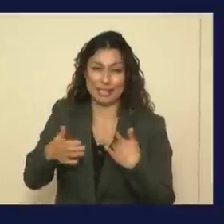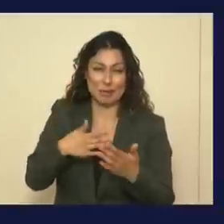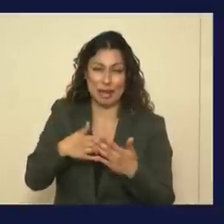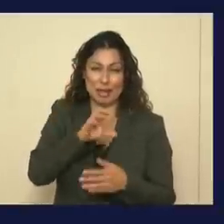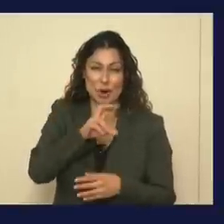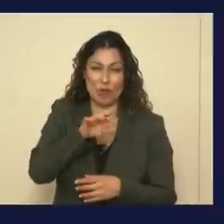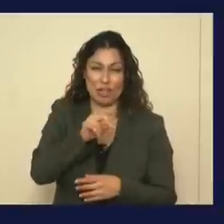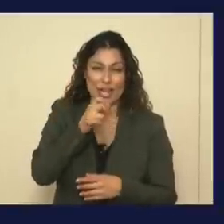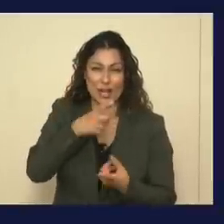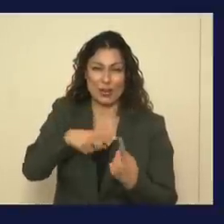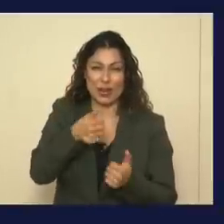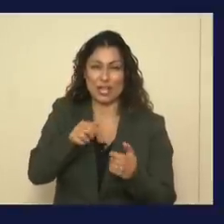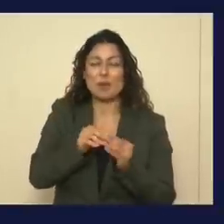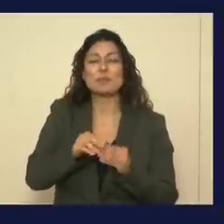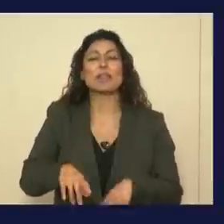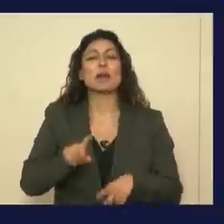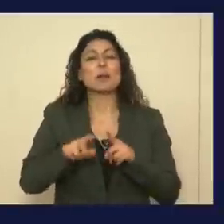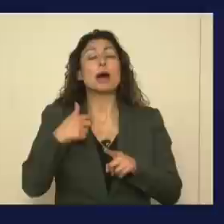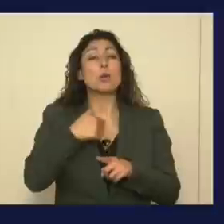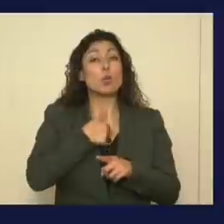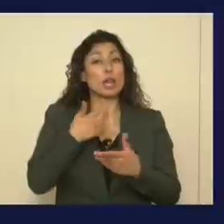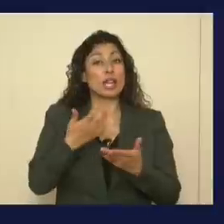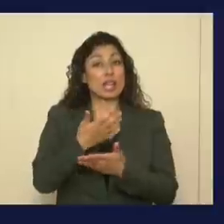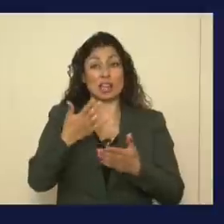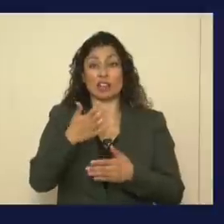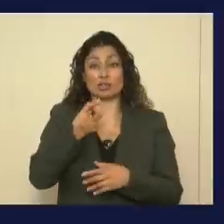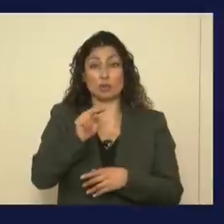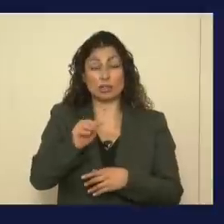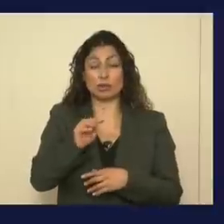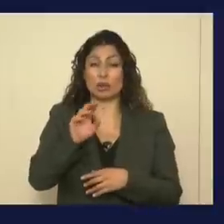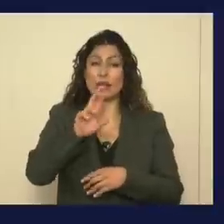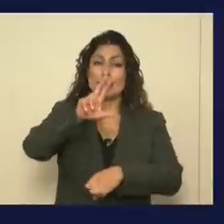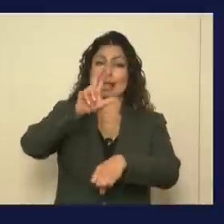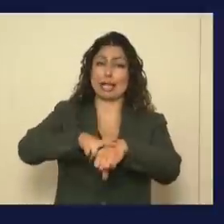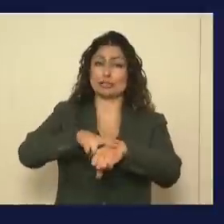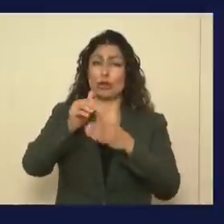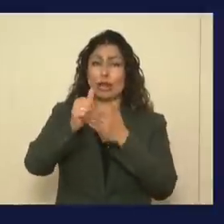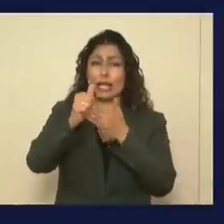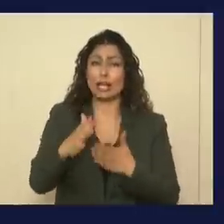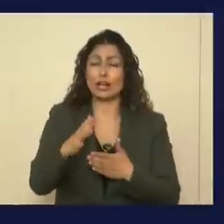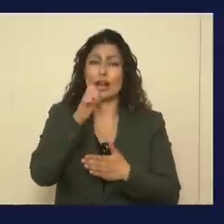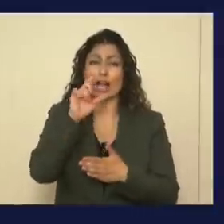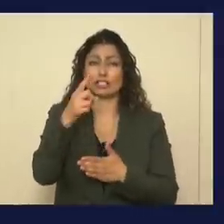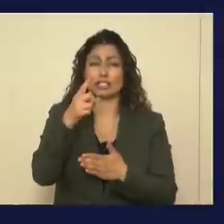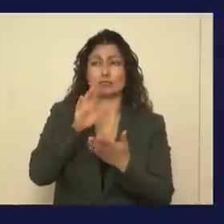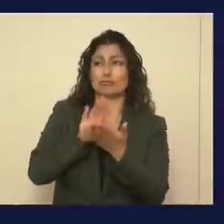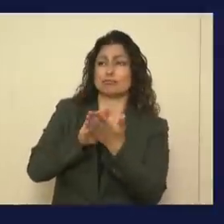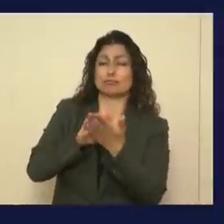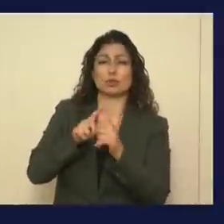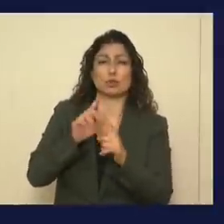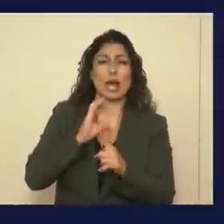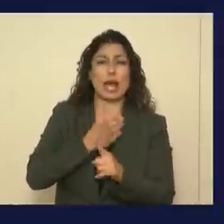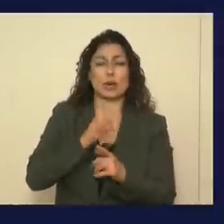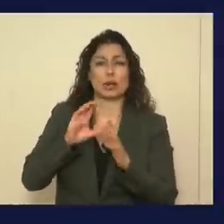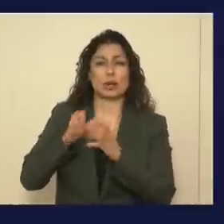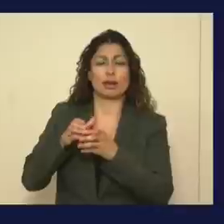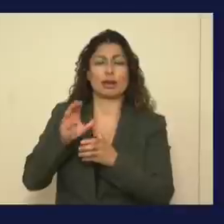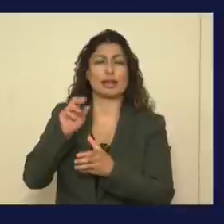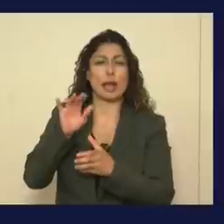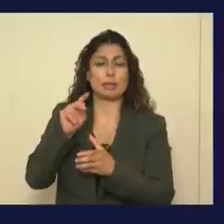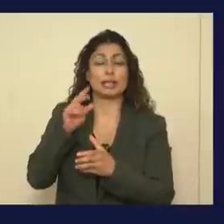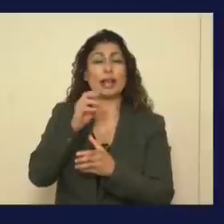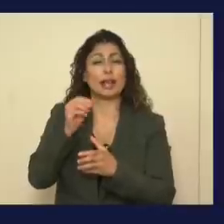We have been, frankly, a national leader. This is something that is not just a shout-out to the Cabinet and to the medical